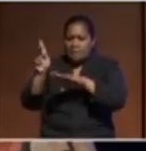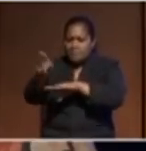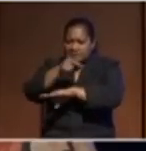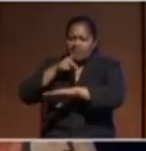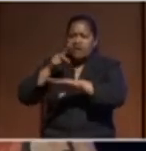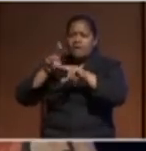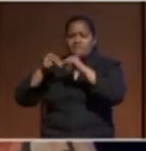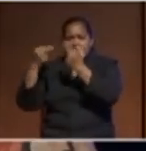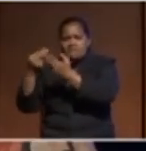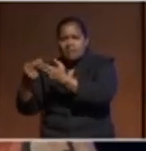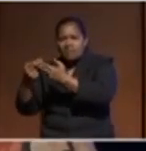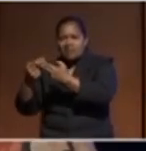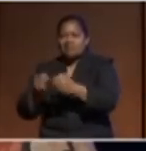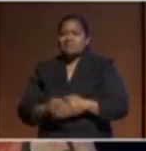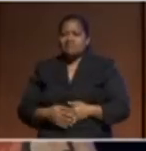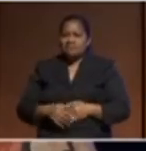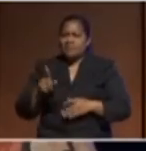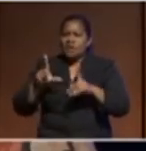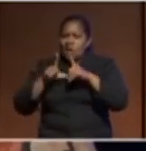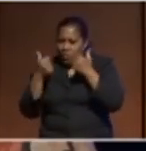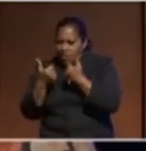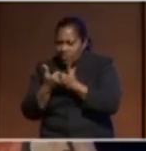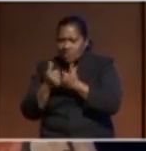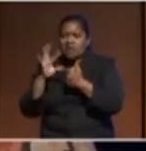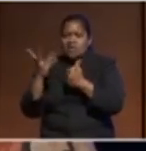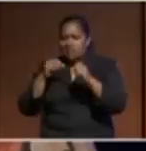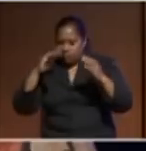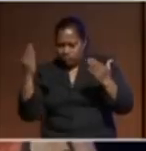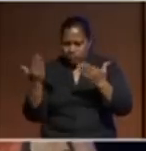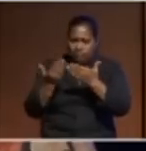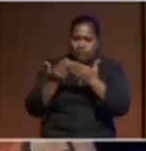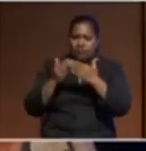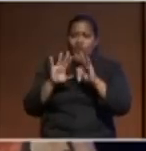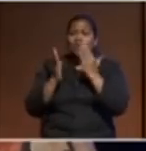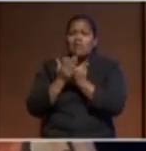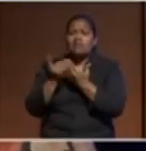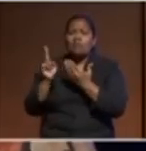covenant that they put together and it begins with two words we are